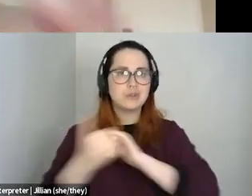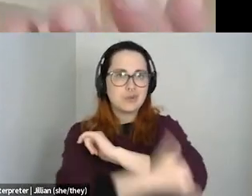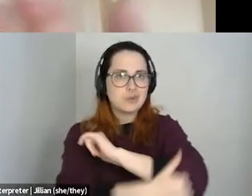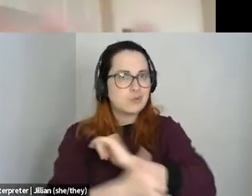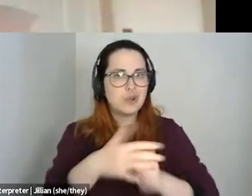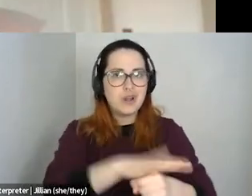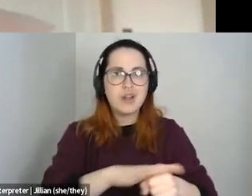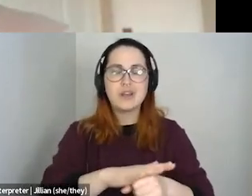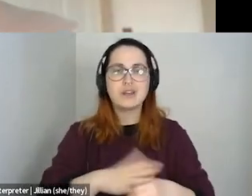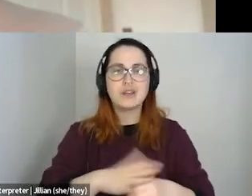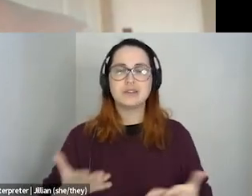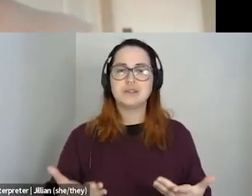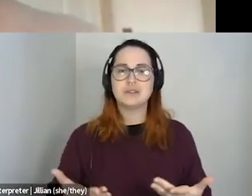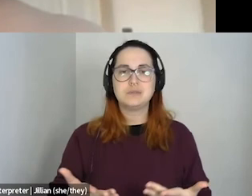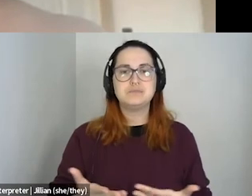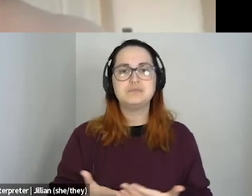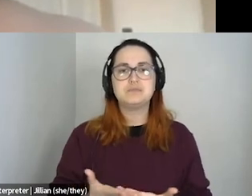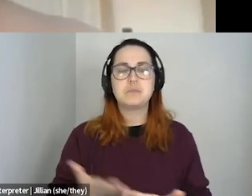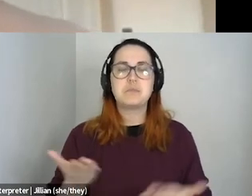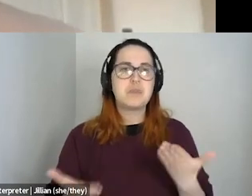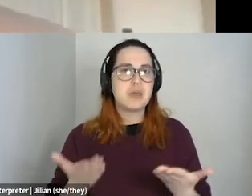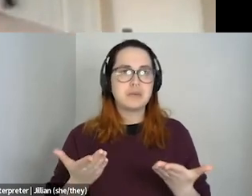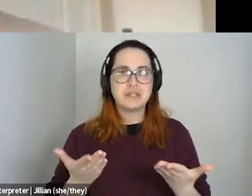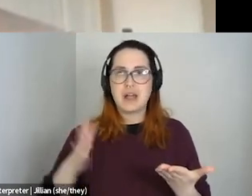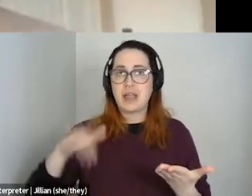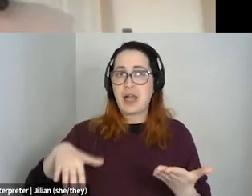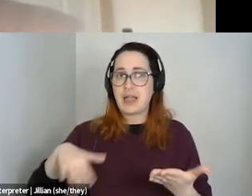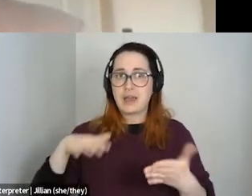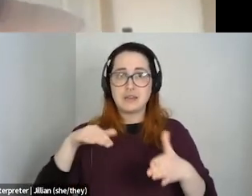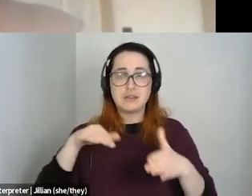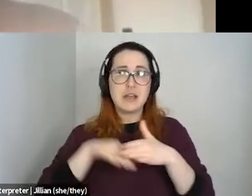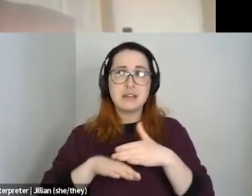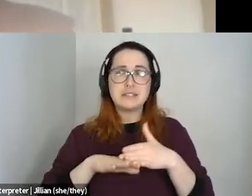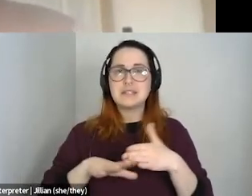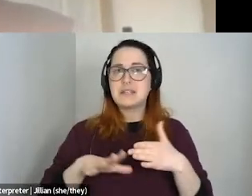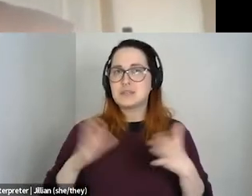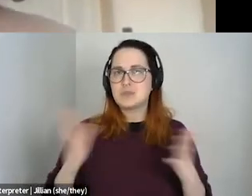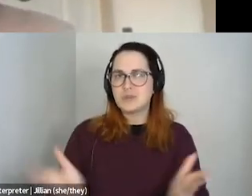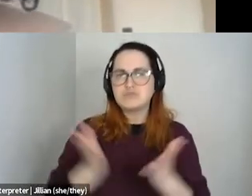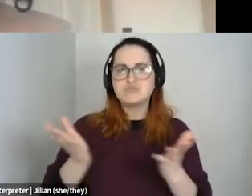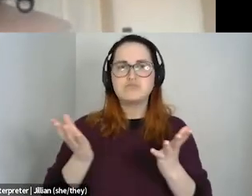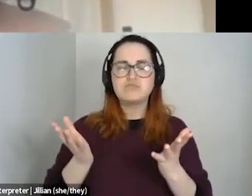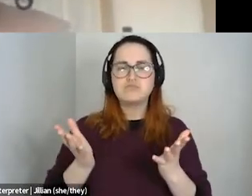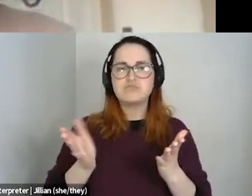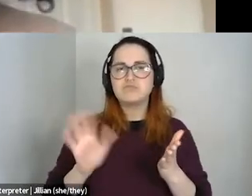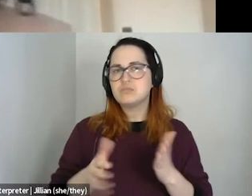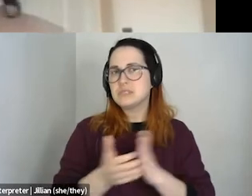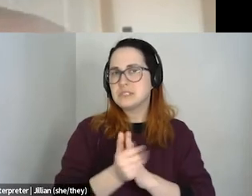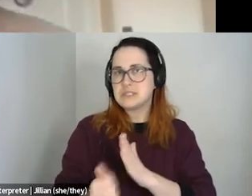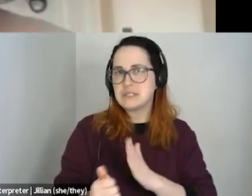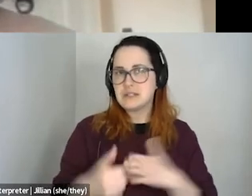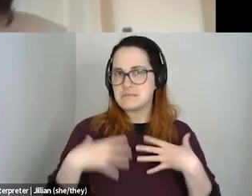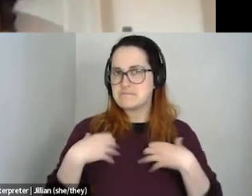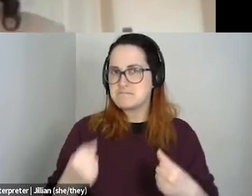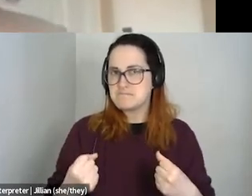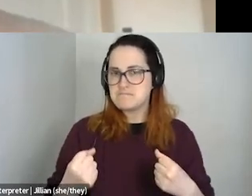or you watch from a distance. Um, and like, how can we tap more into it now, uh, in this day and age compared to